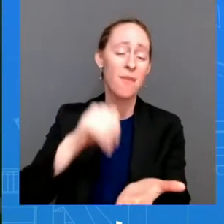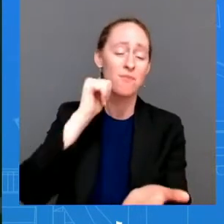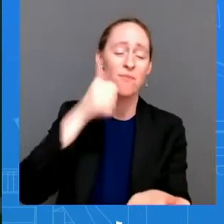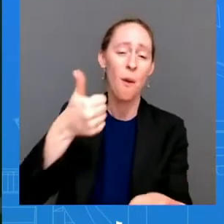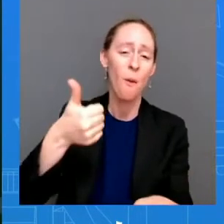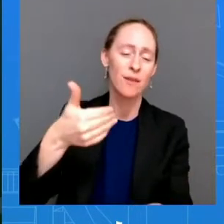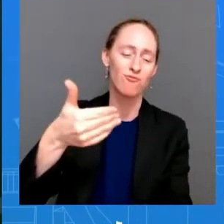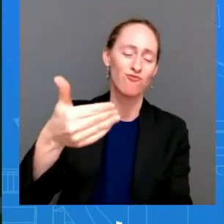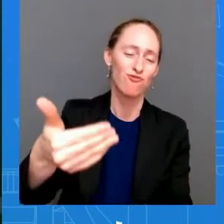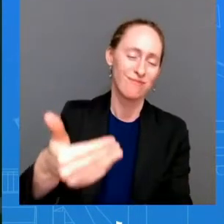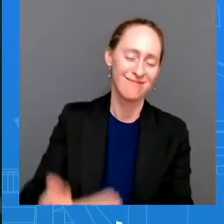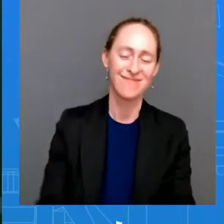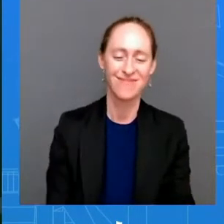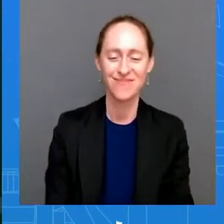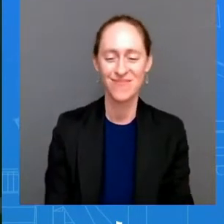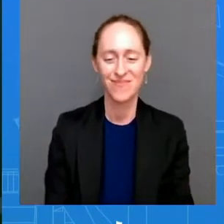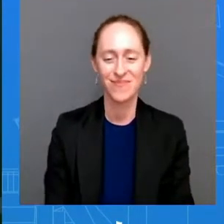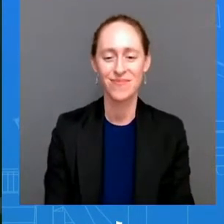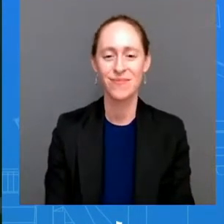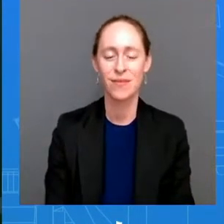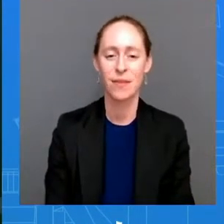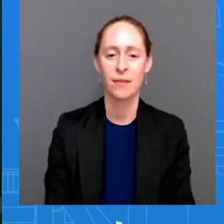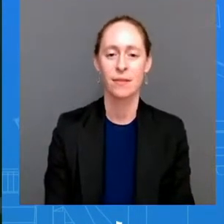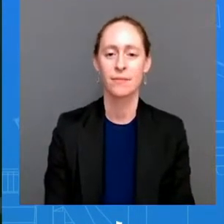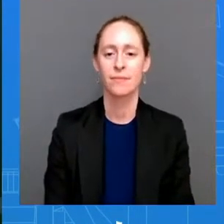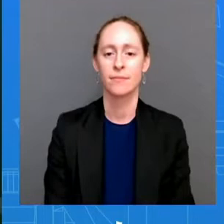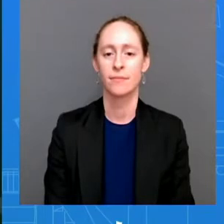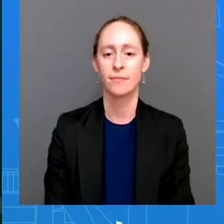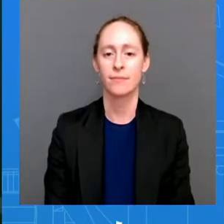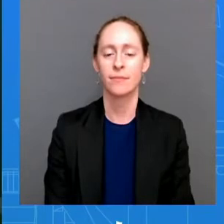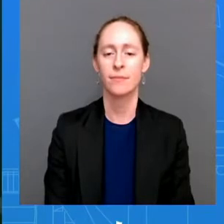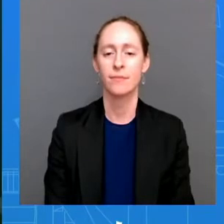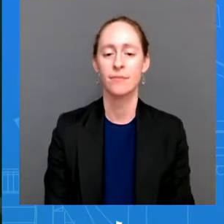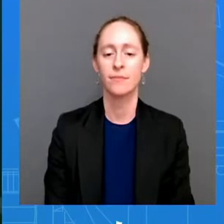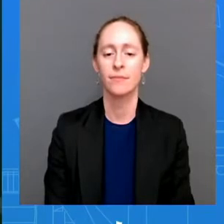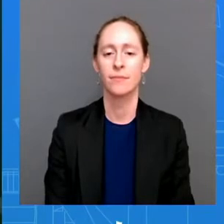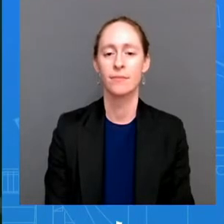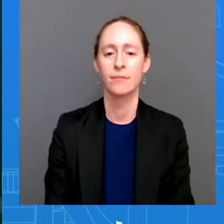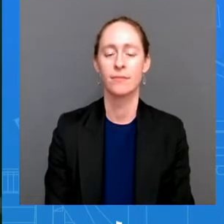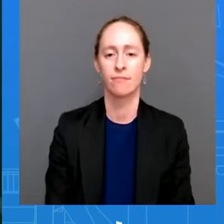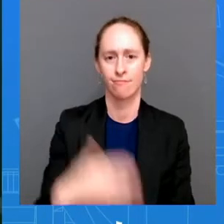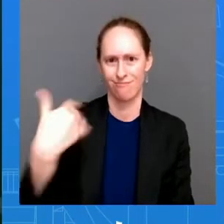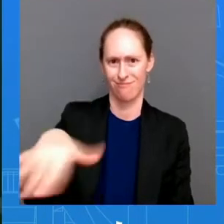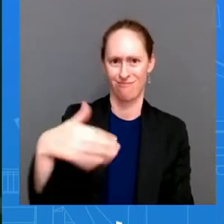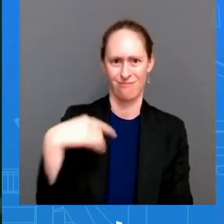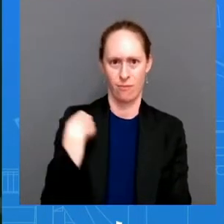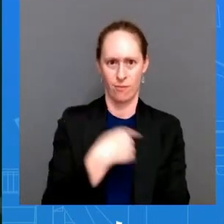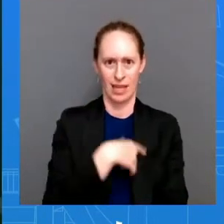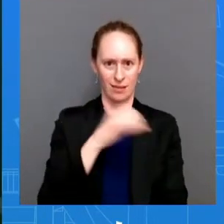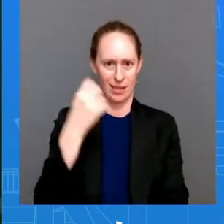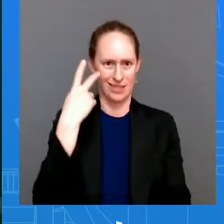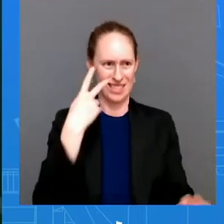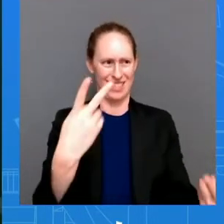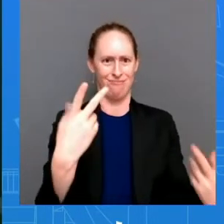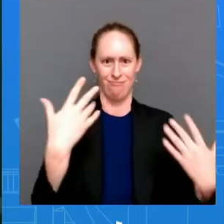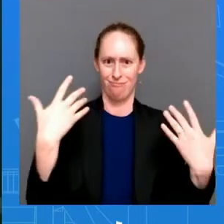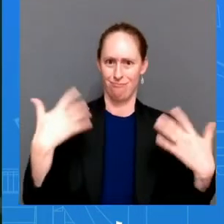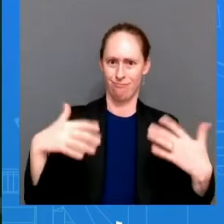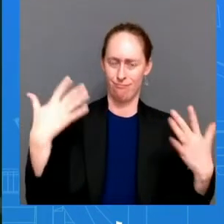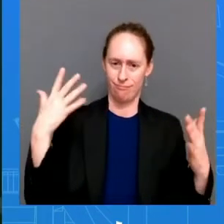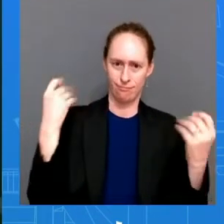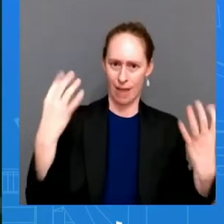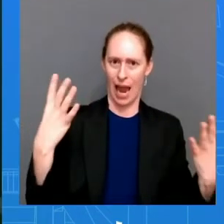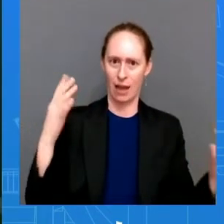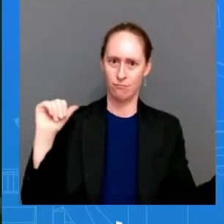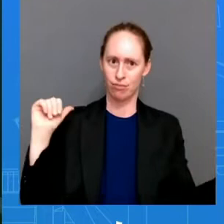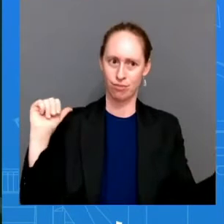24 hours in our fight to restore row Americans in Kansas turned out to challenge views that would move the